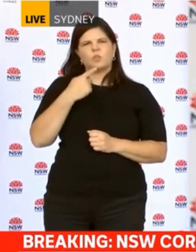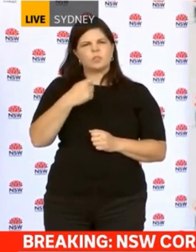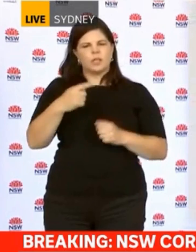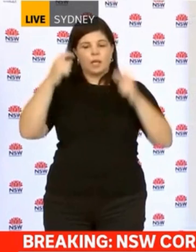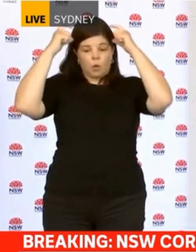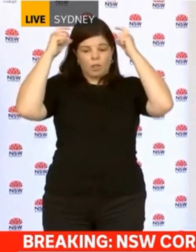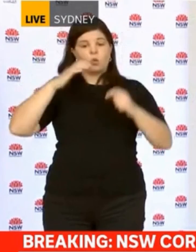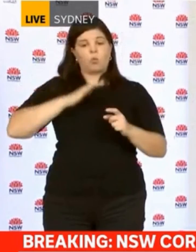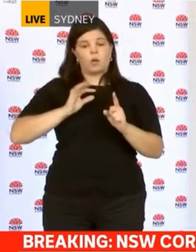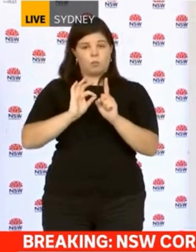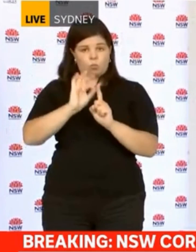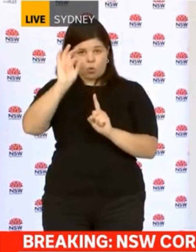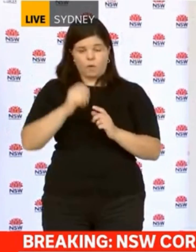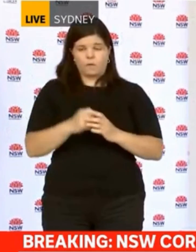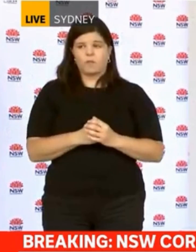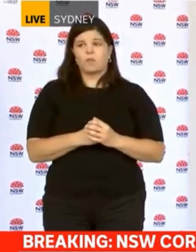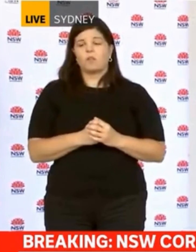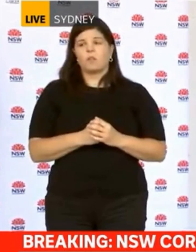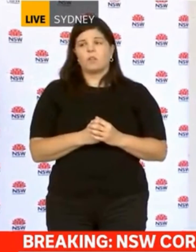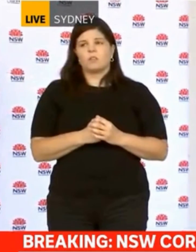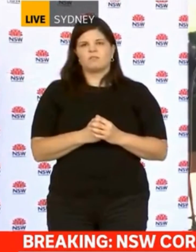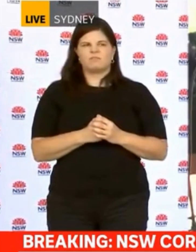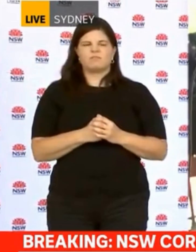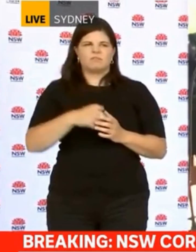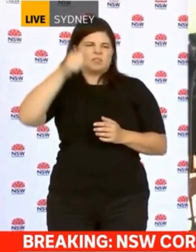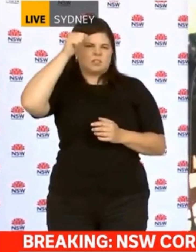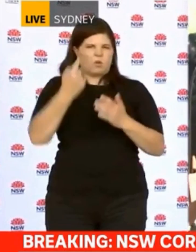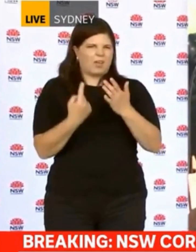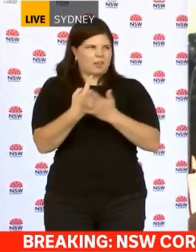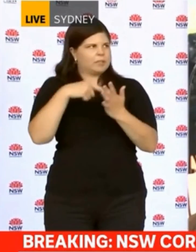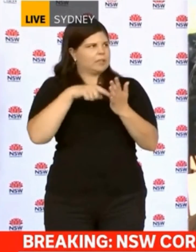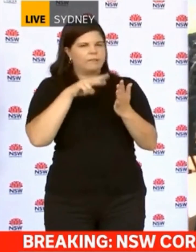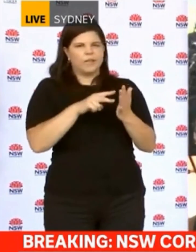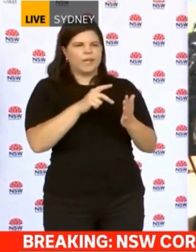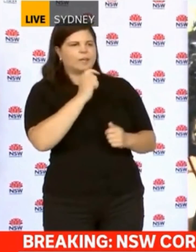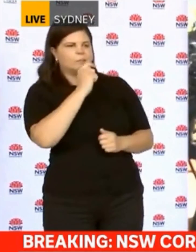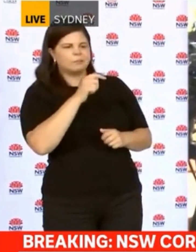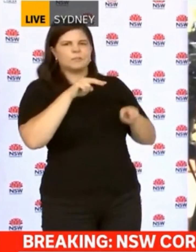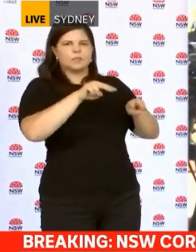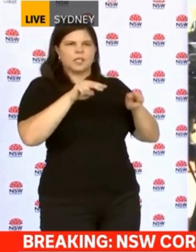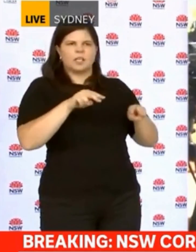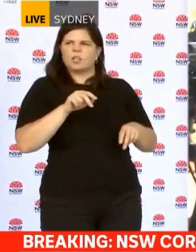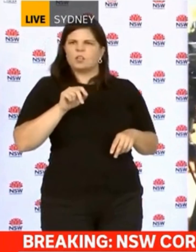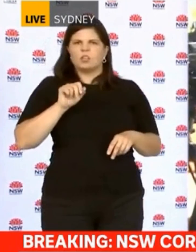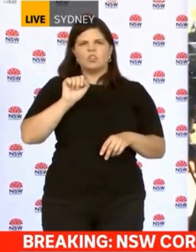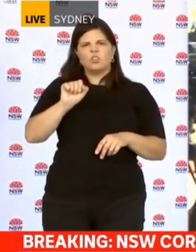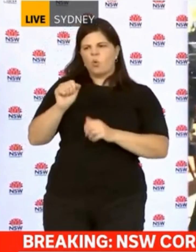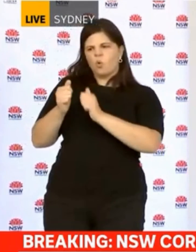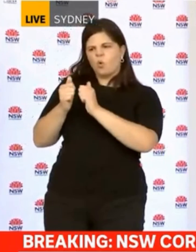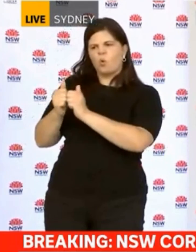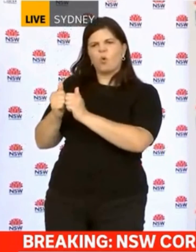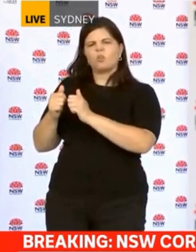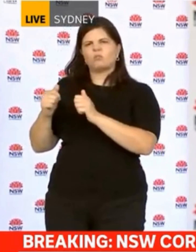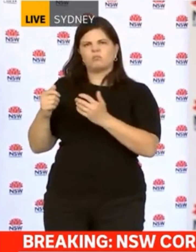to acknowledge that last year. played out quite publicly. Is your party being held back by your minor coalition party? I think